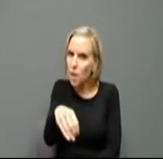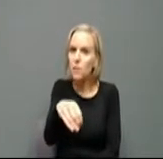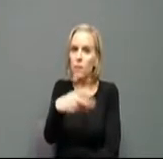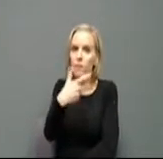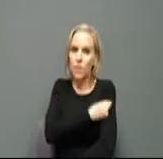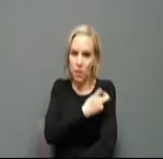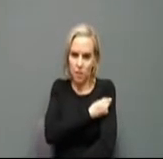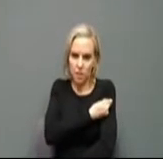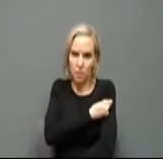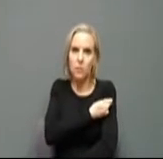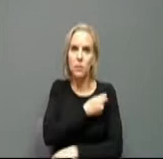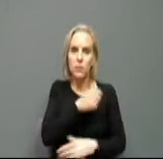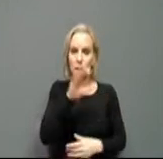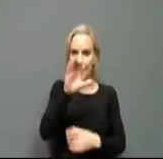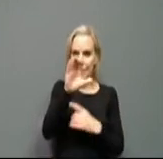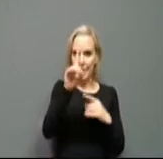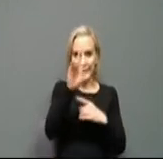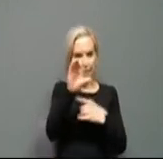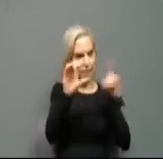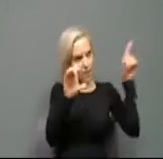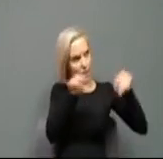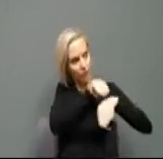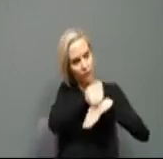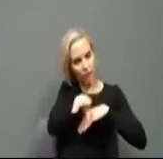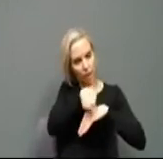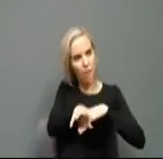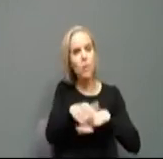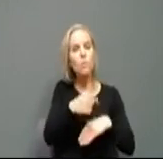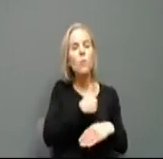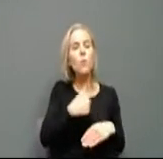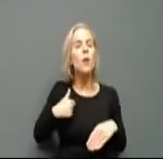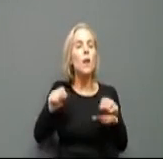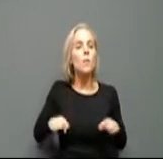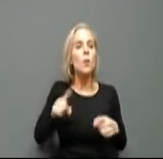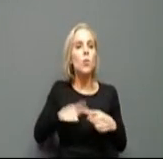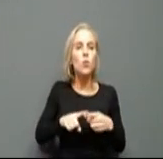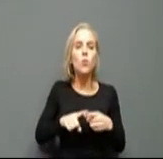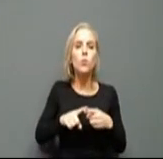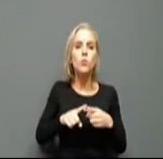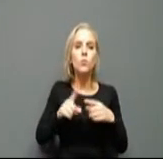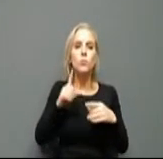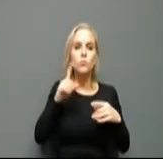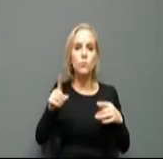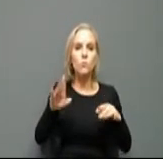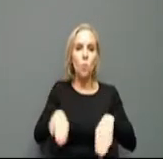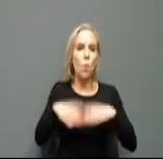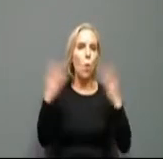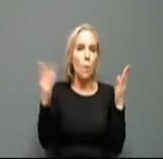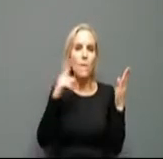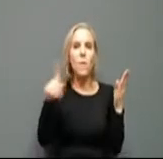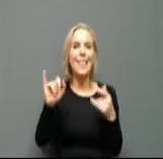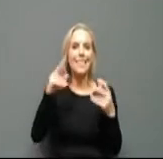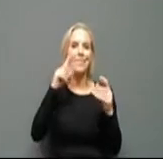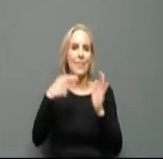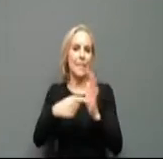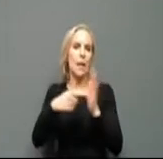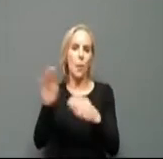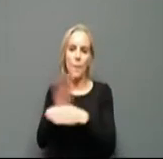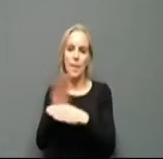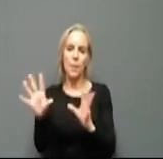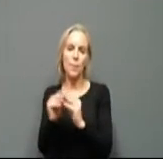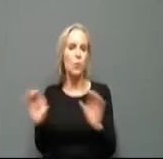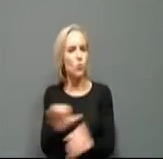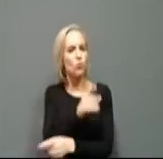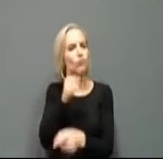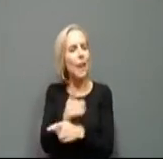It's what the CDC is saying, but we're able to ease it a little bit for those business meetings where right now people doing it right, even